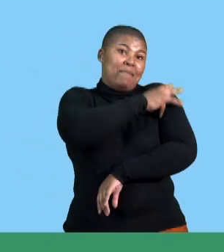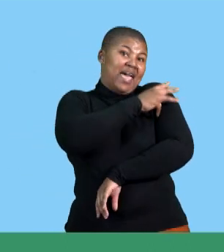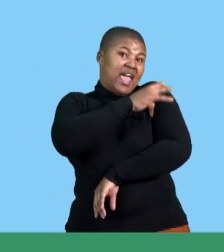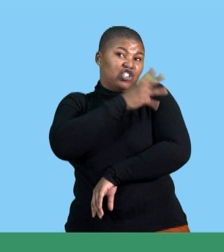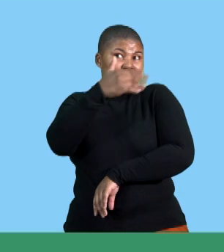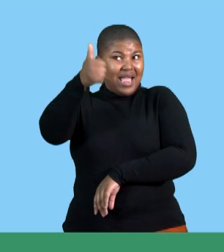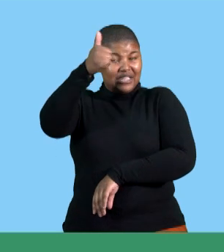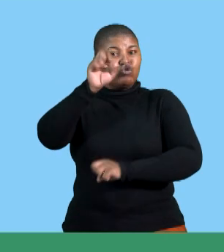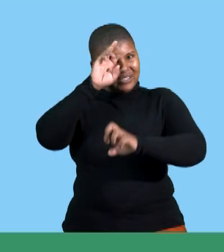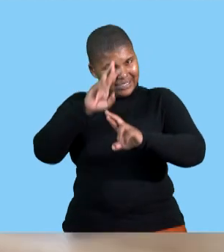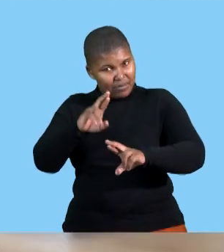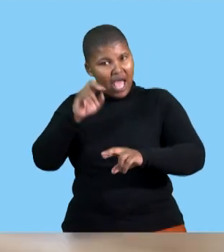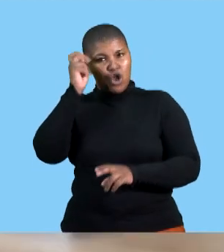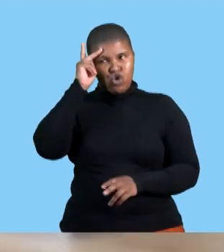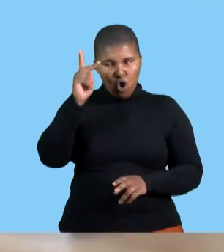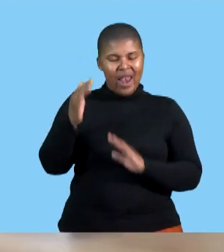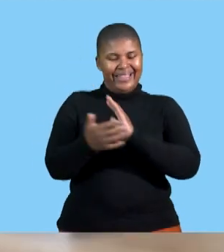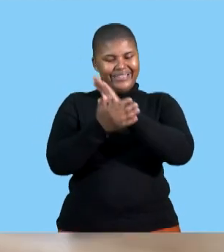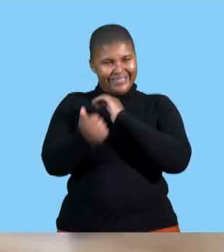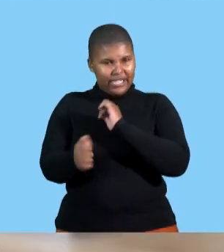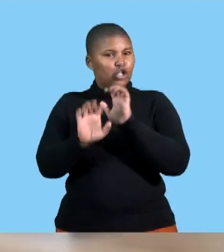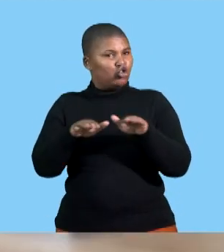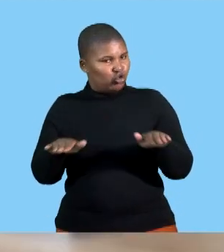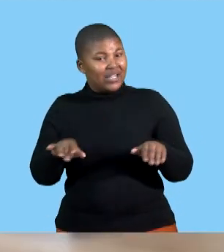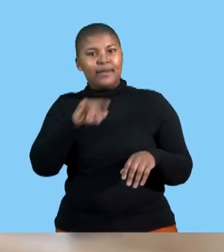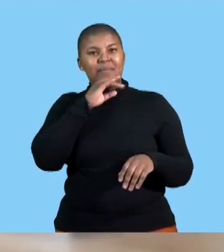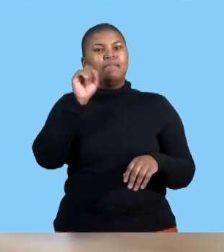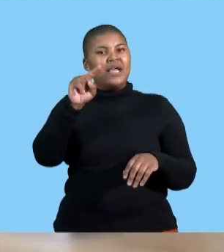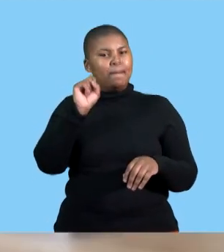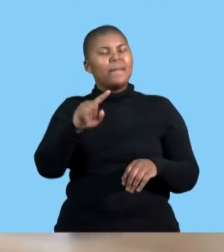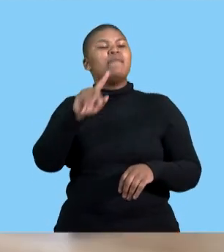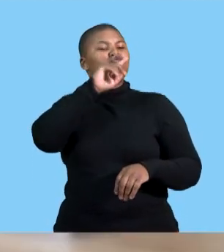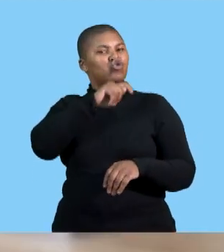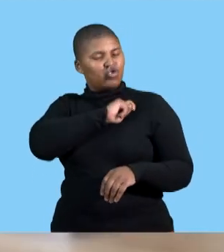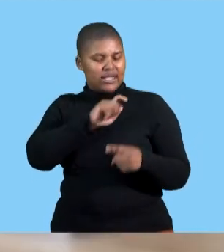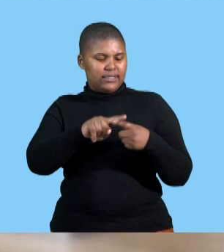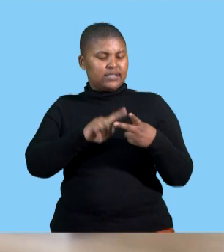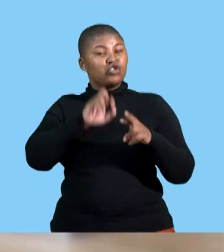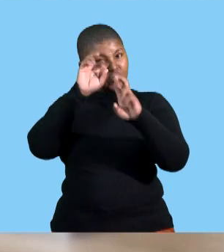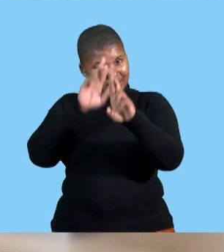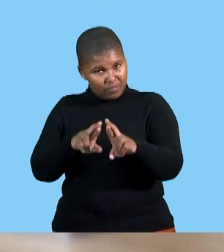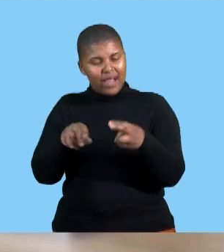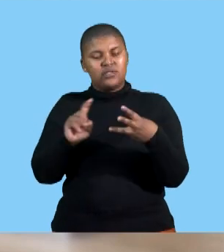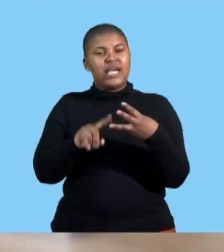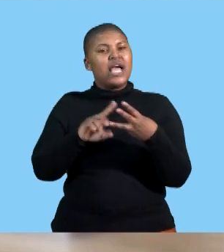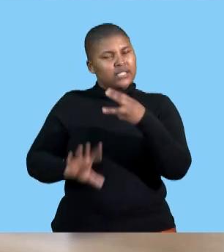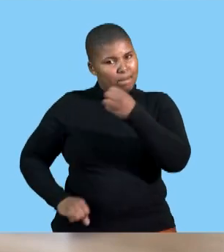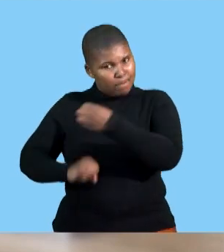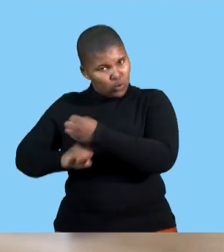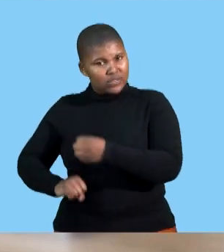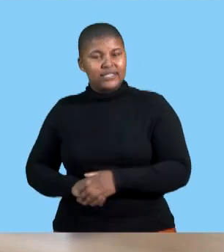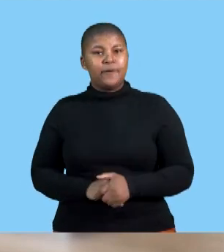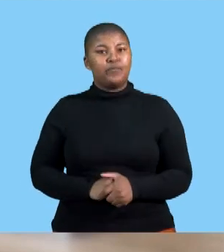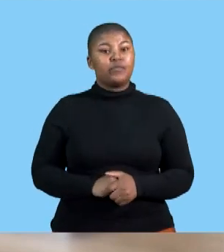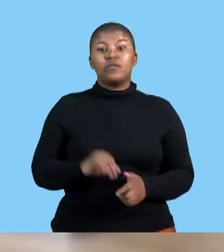it has to do with what with mutual trust respect as well as support and do not forget again that you have to